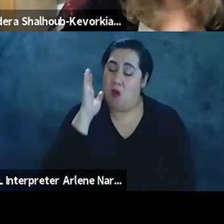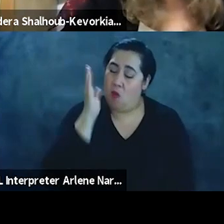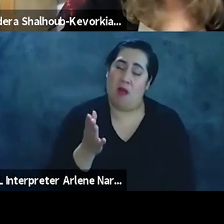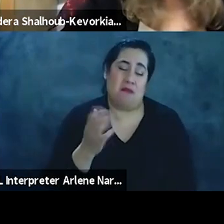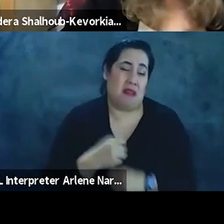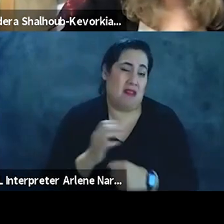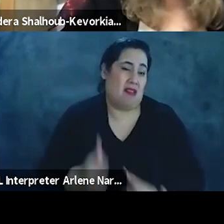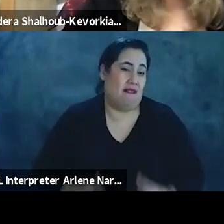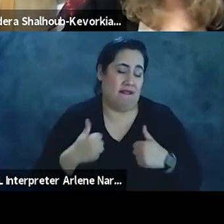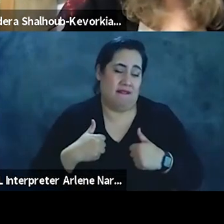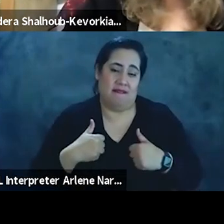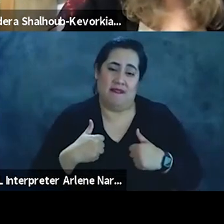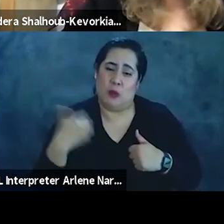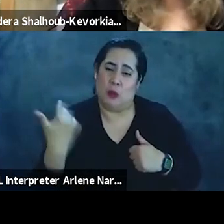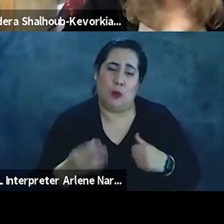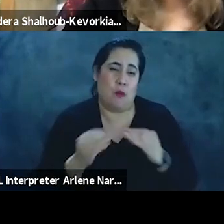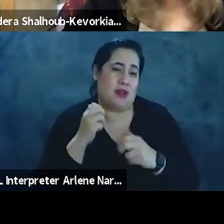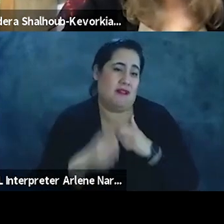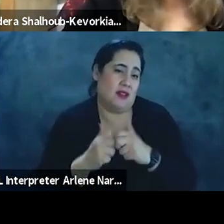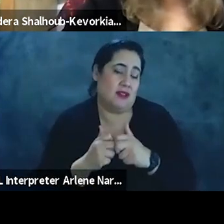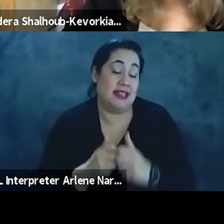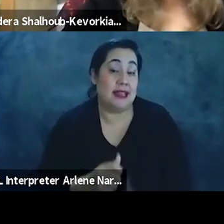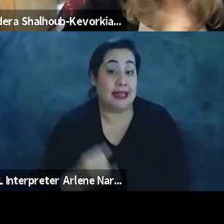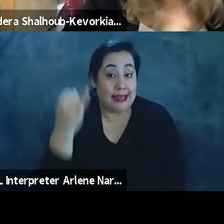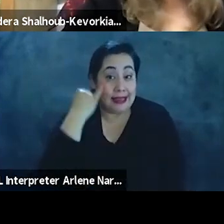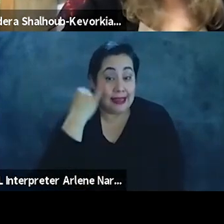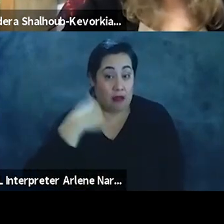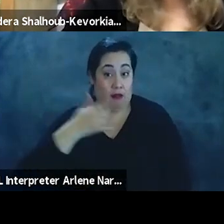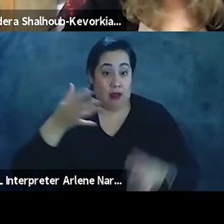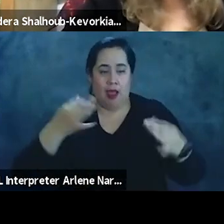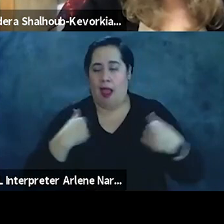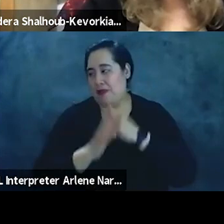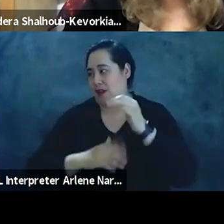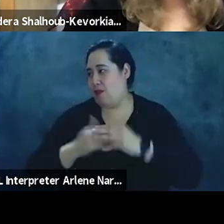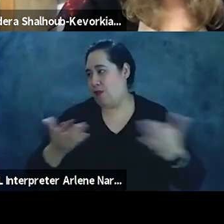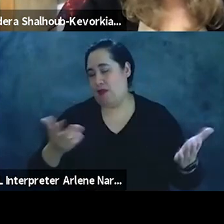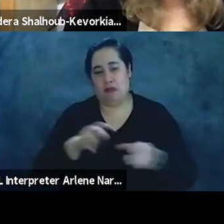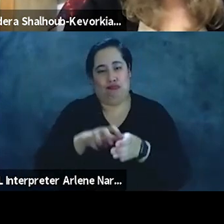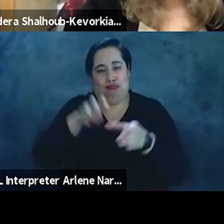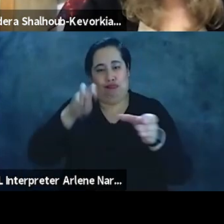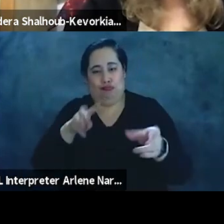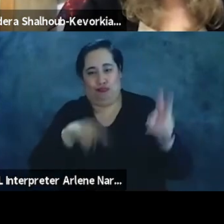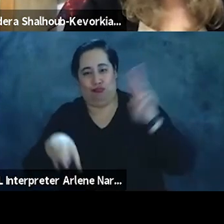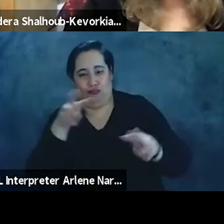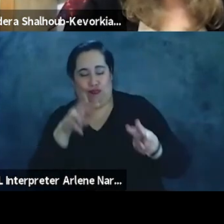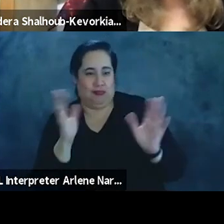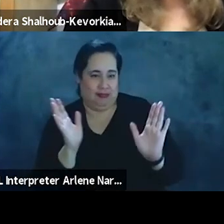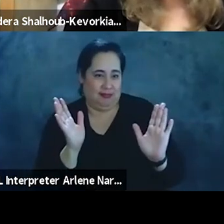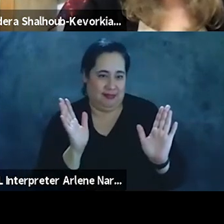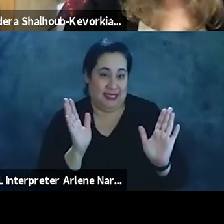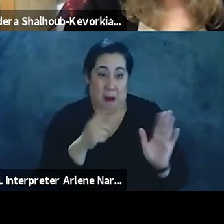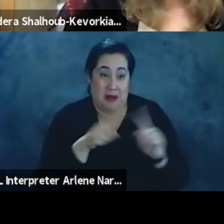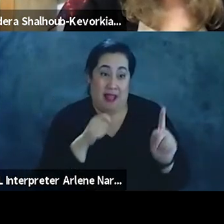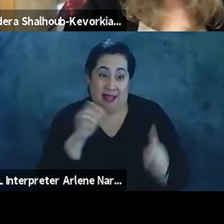make their life, it's going to make their project much more difficult. If I have to choose, of course, I'm sitting comfortably in the outside money. I'm not like now that are where this is literally down